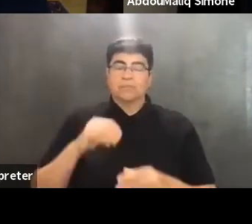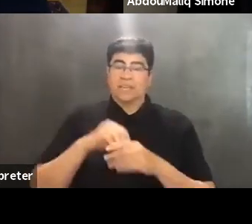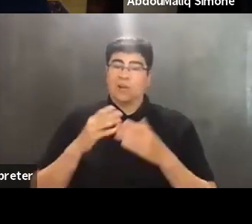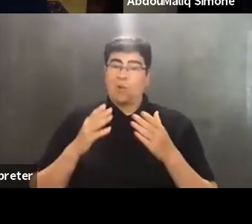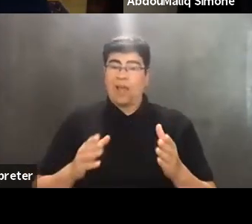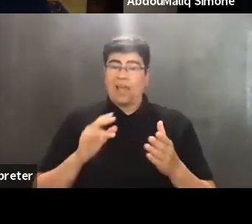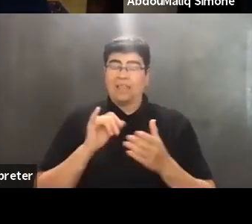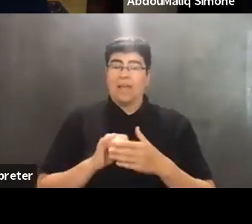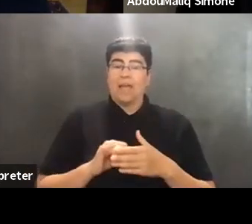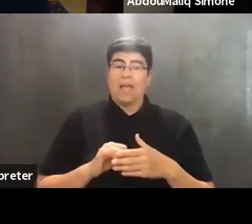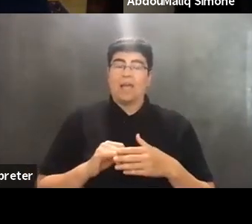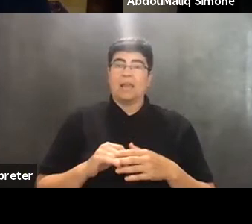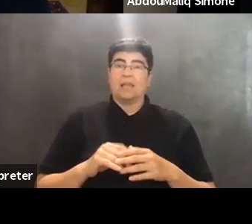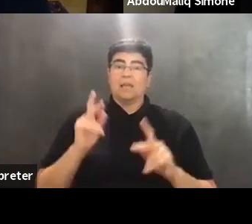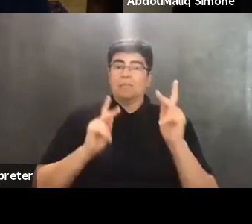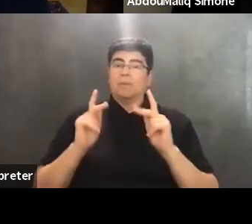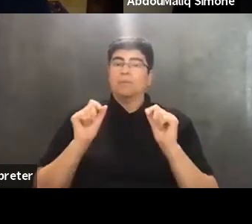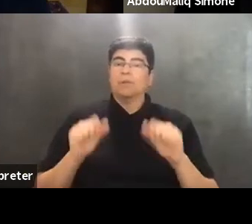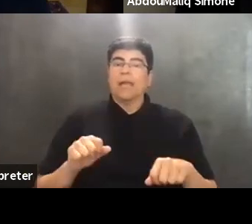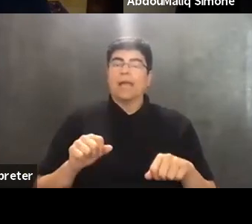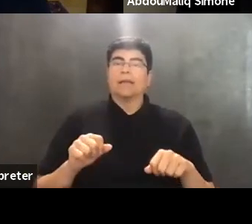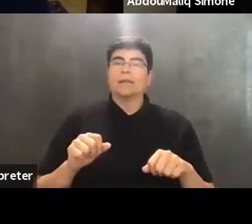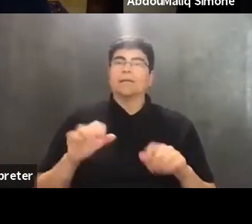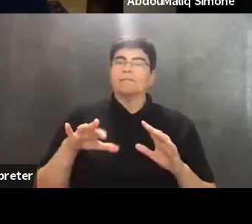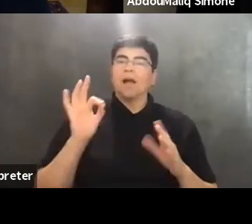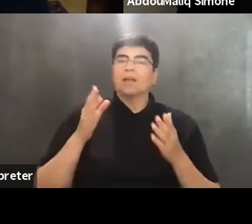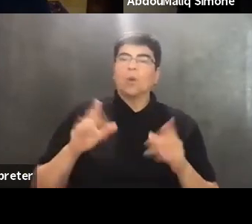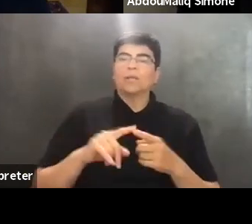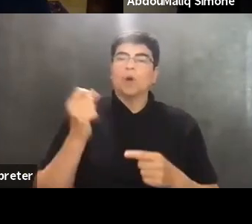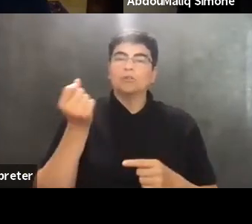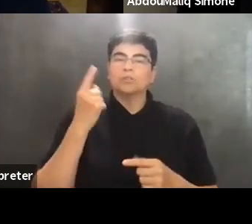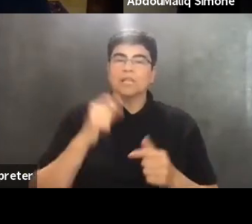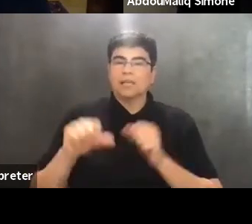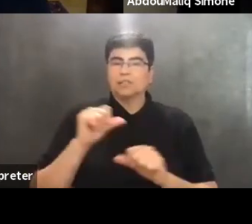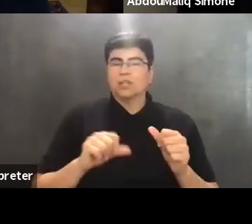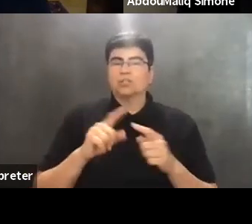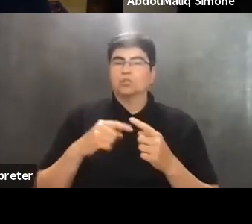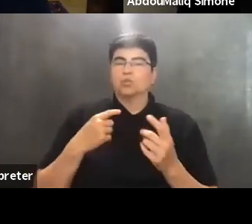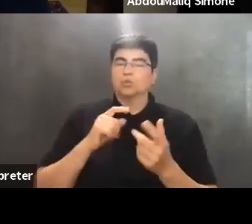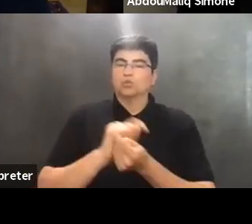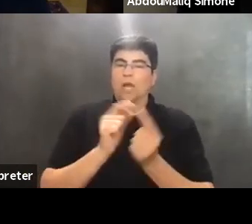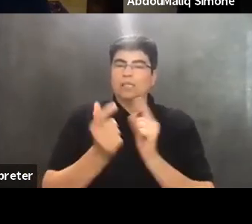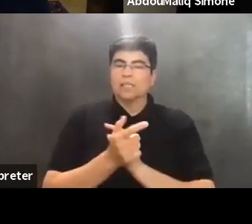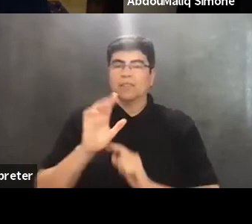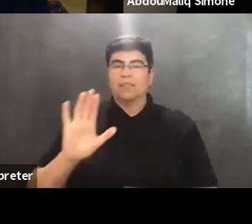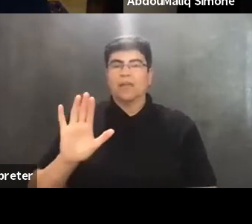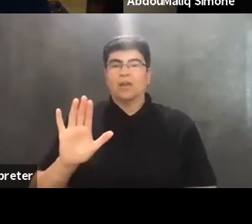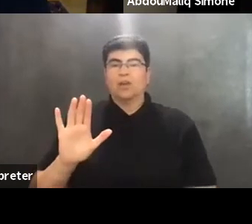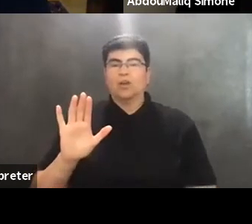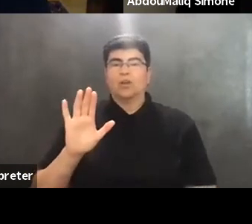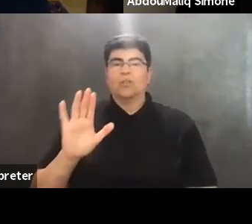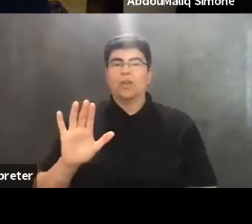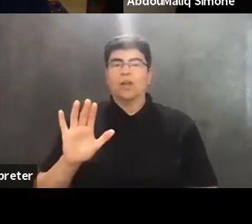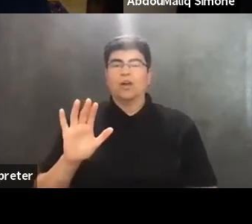in which people can find a way to understand each other and to translate their, their